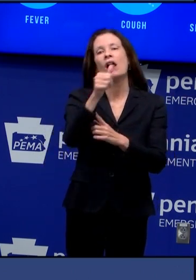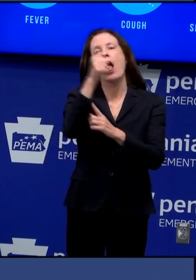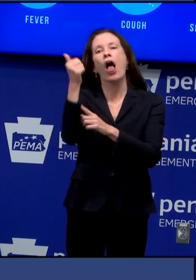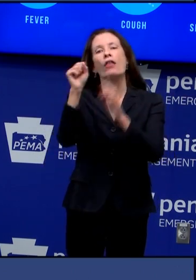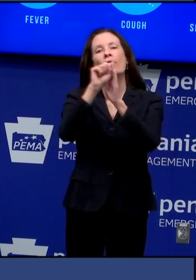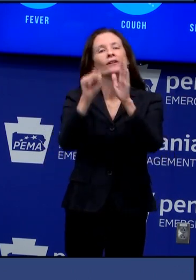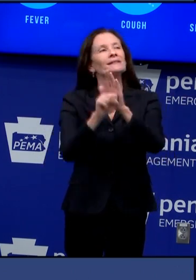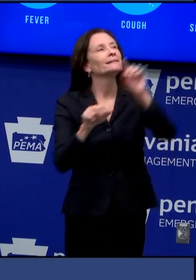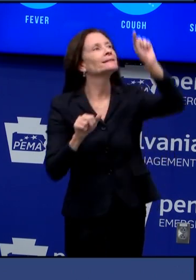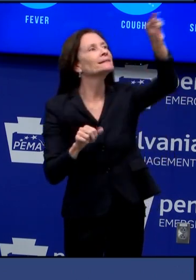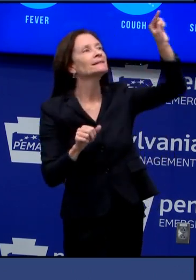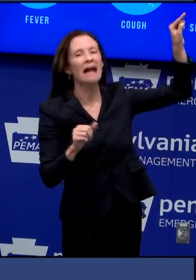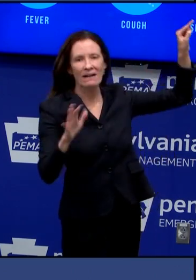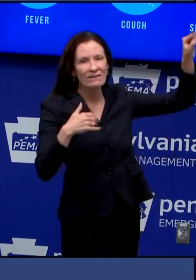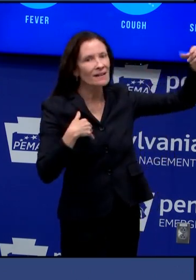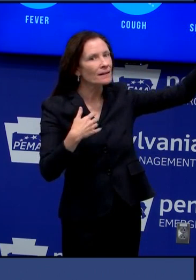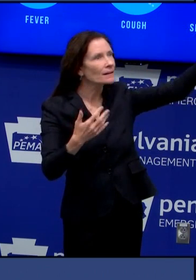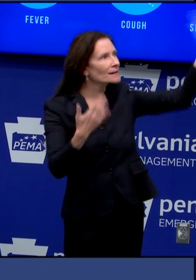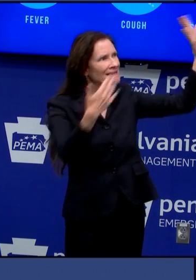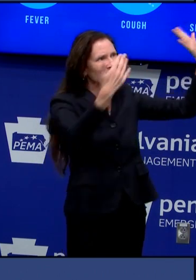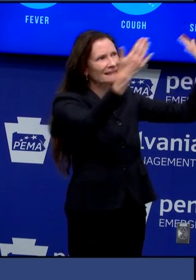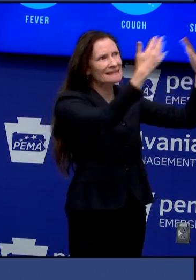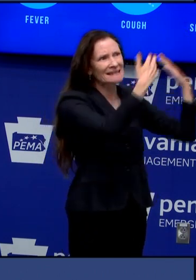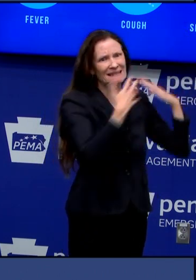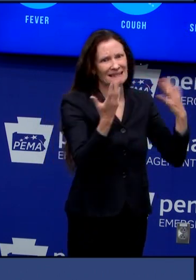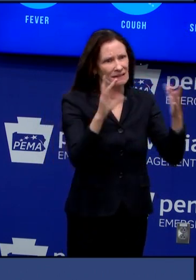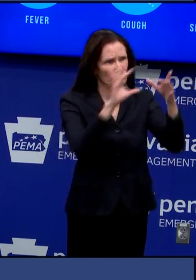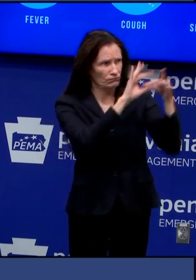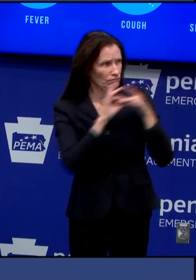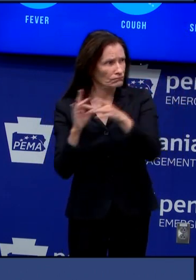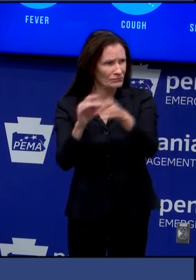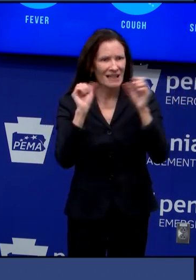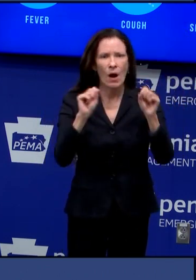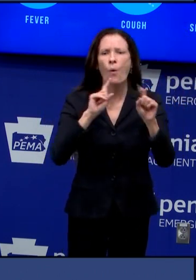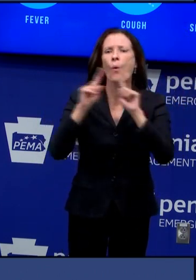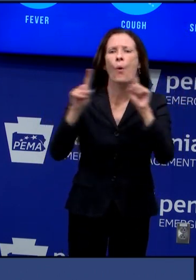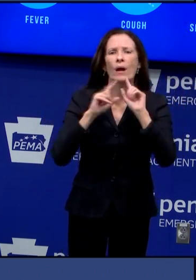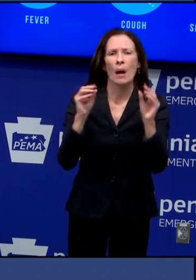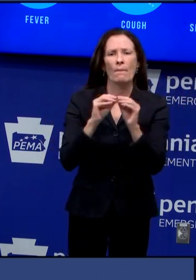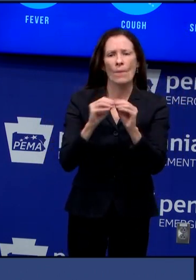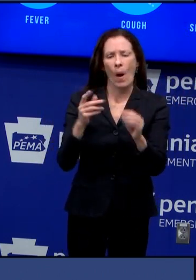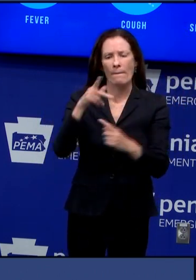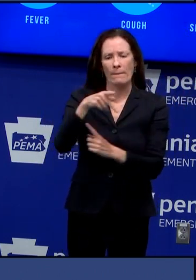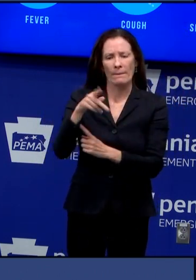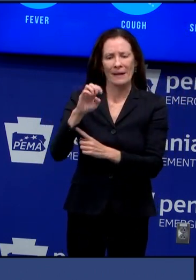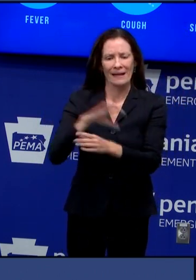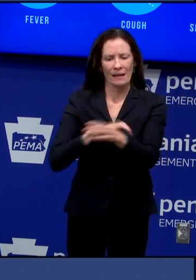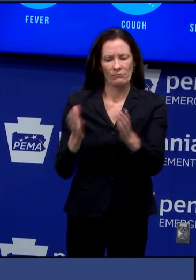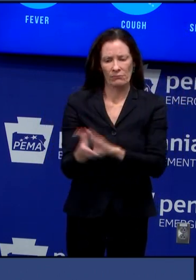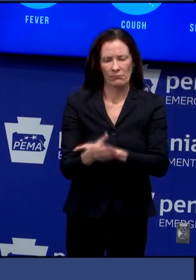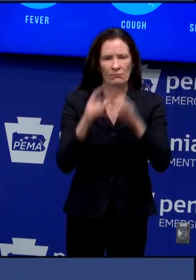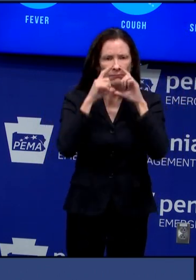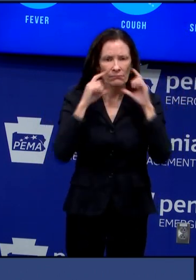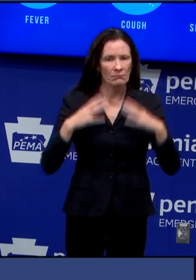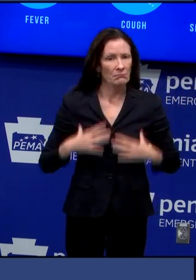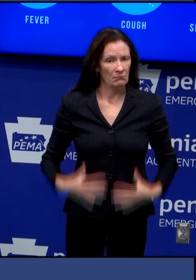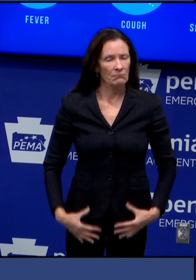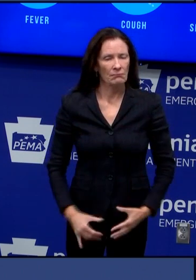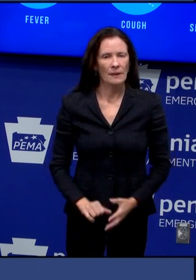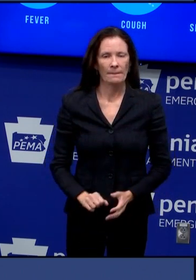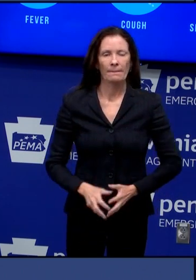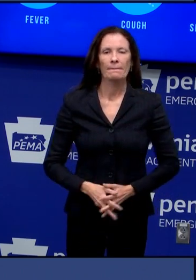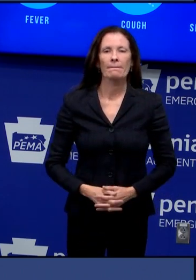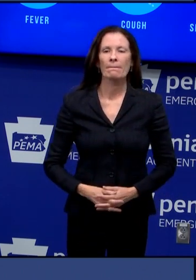starting the process of of uh creating the demand thank you this one is from fox 56 and it's on the health